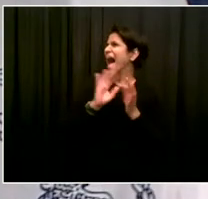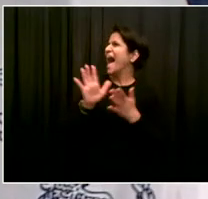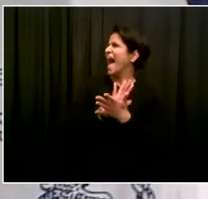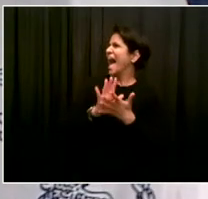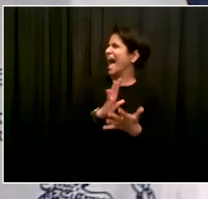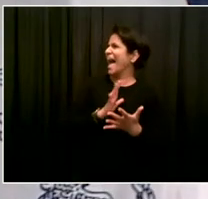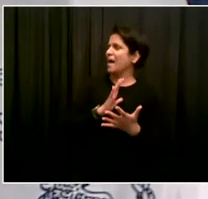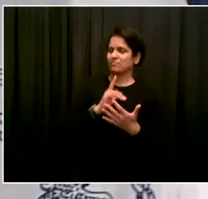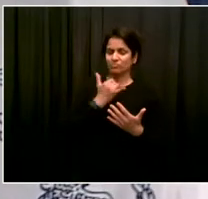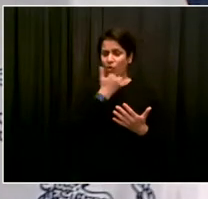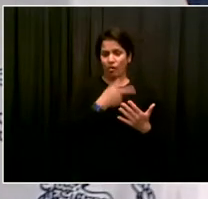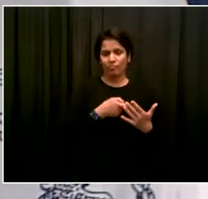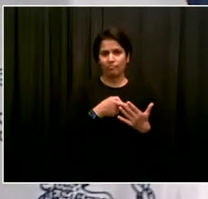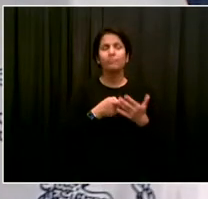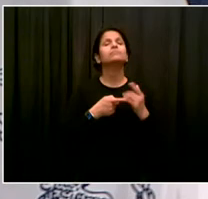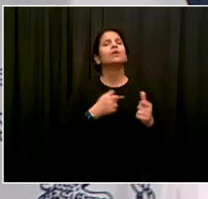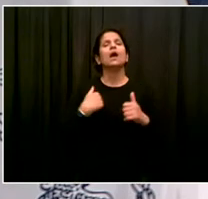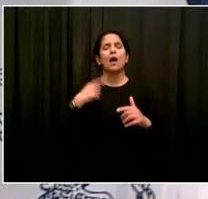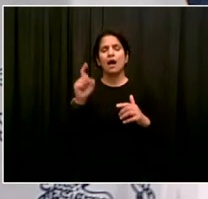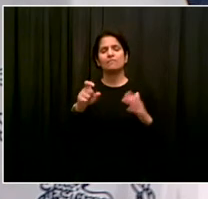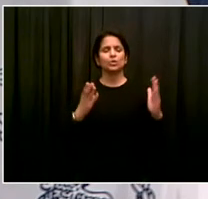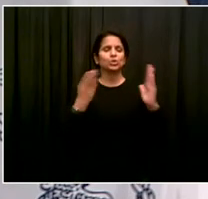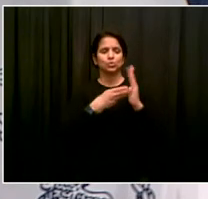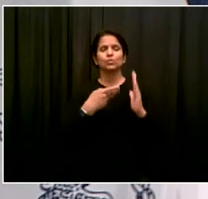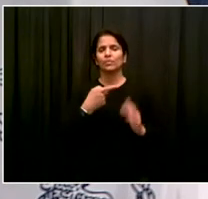My follow-up would be related to